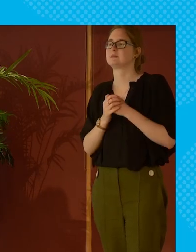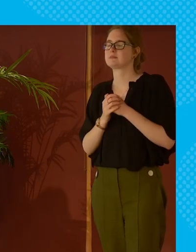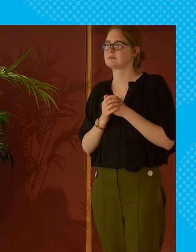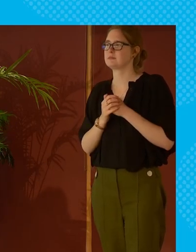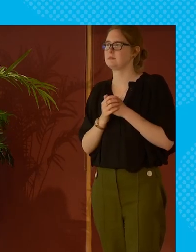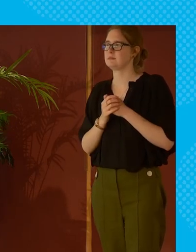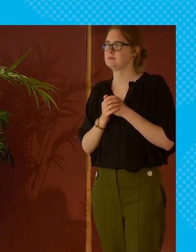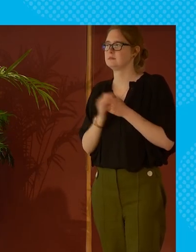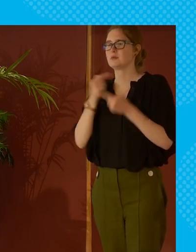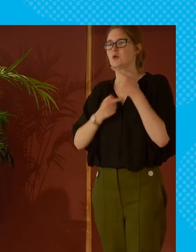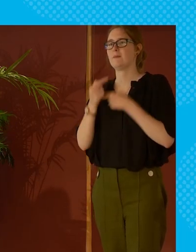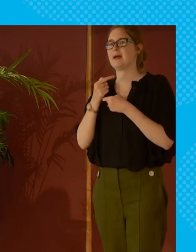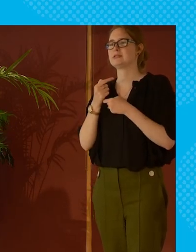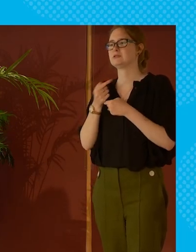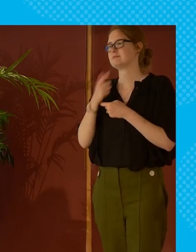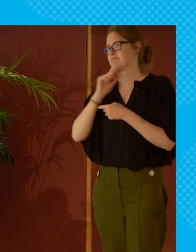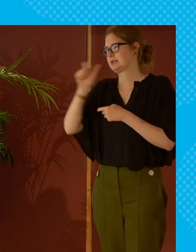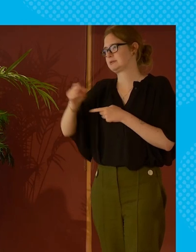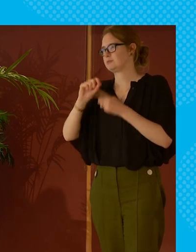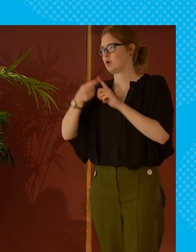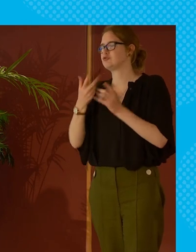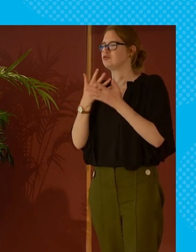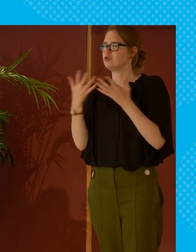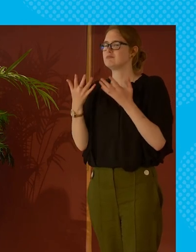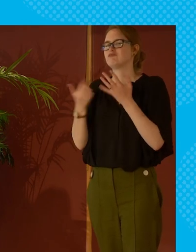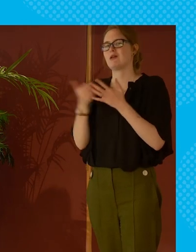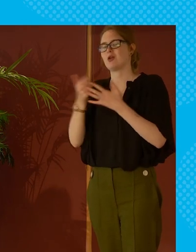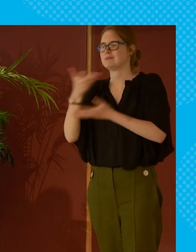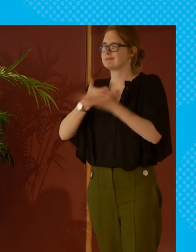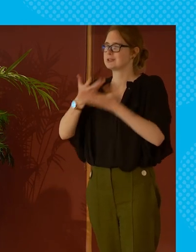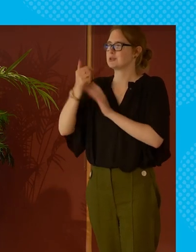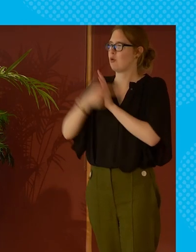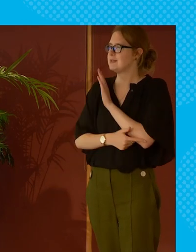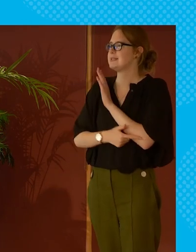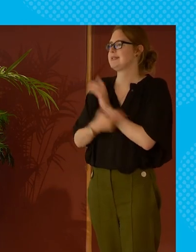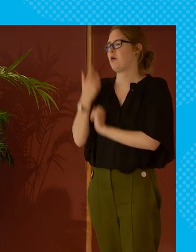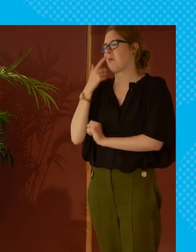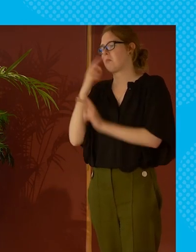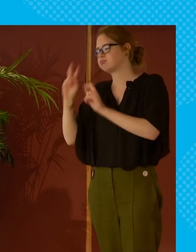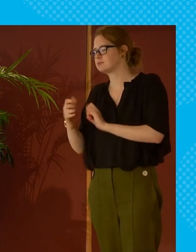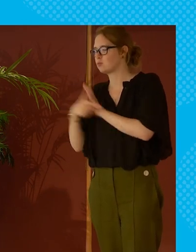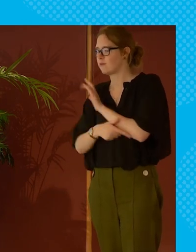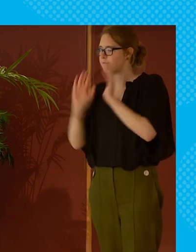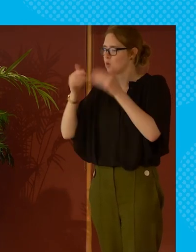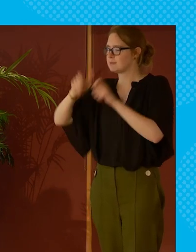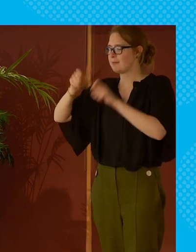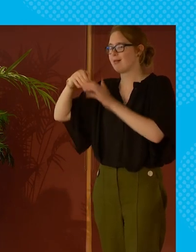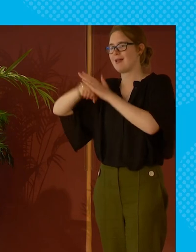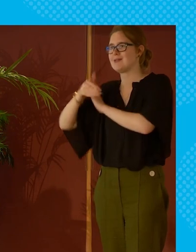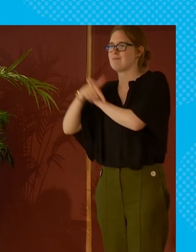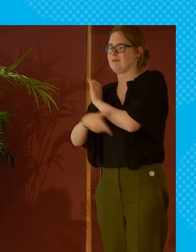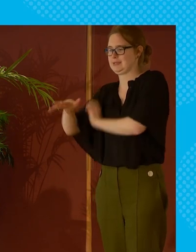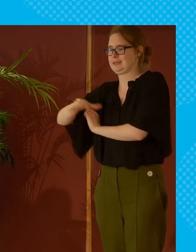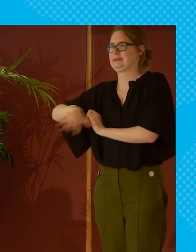sum up with is it kind of goes back to this gentleman's point is that too often when we talk about poverty or or look at poverty we focus on